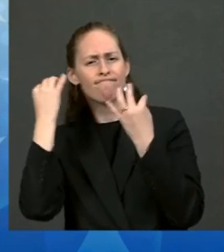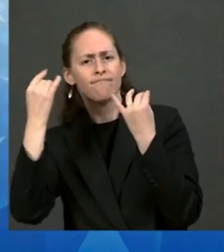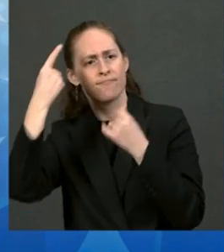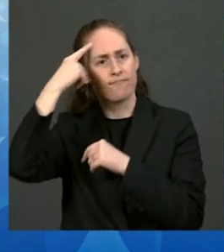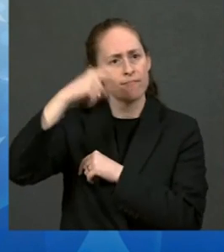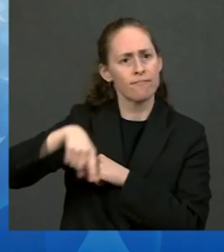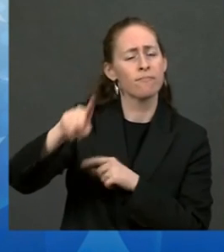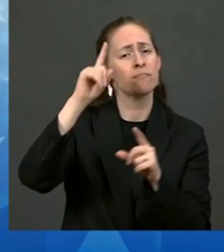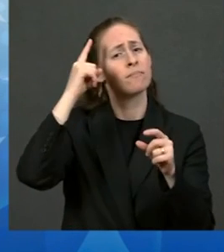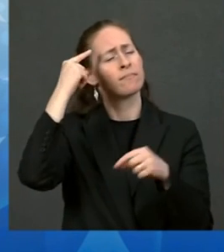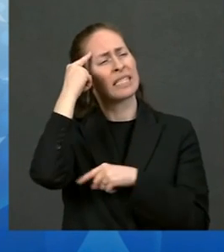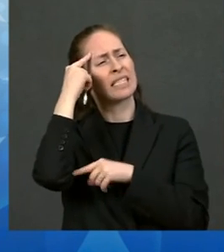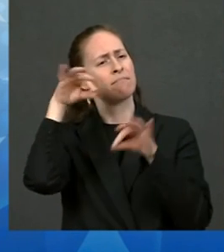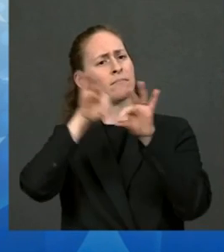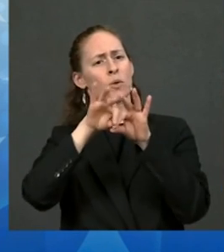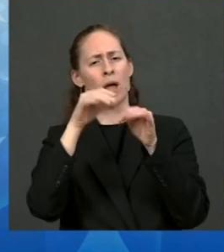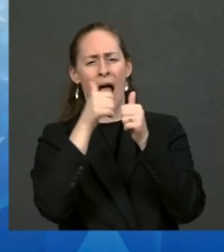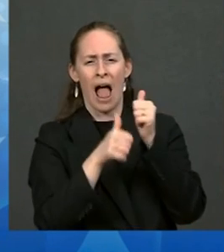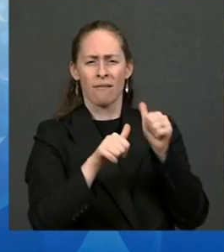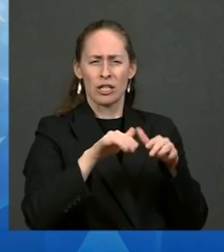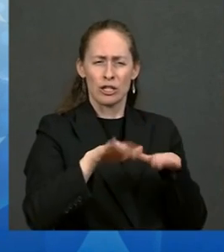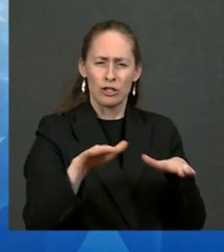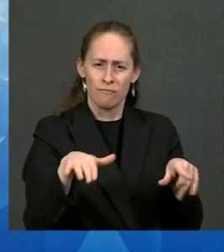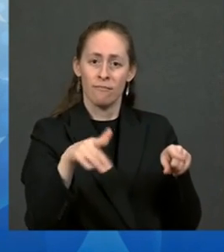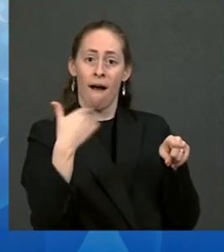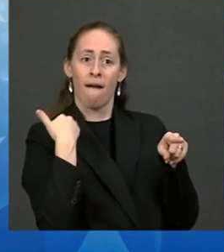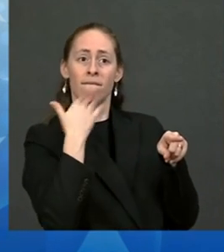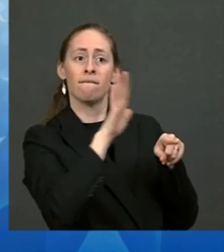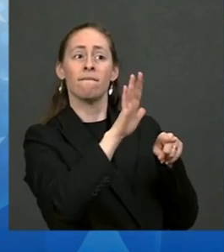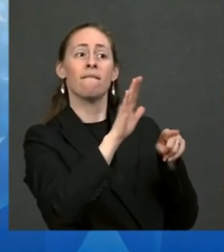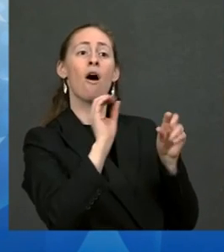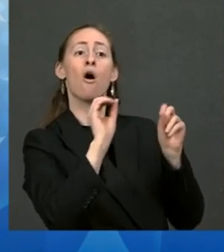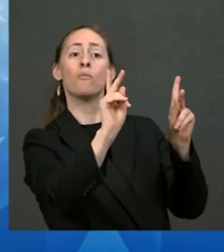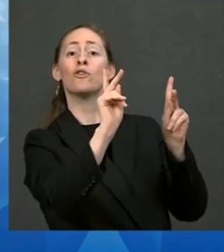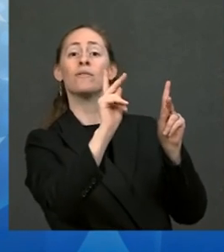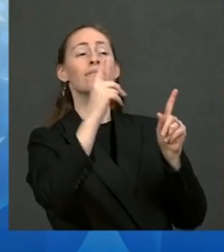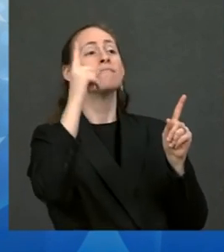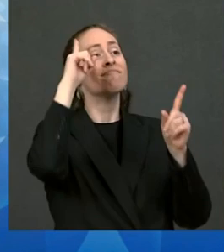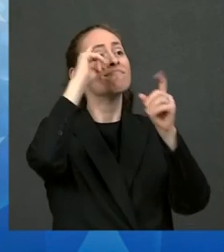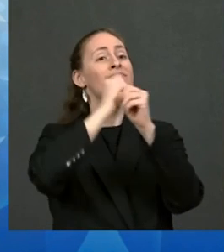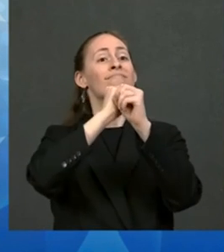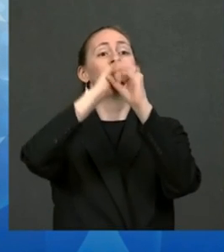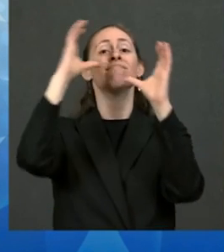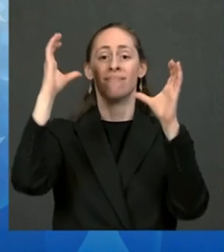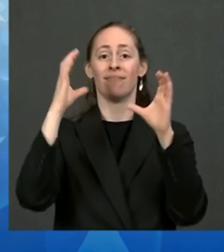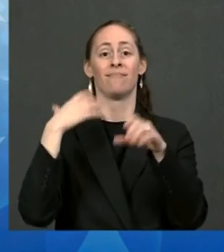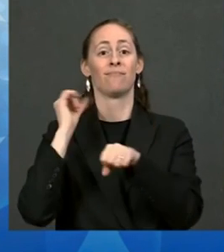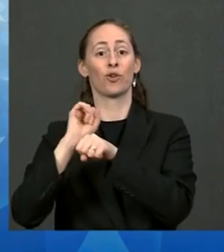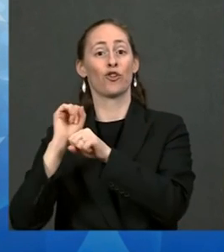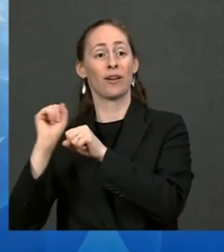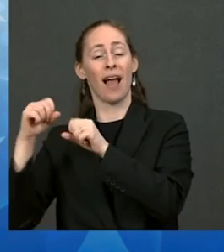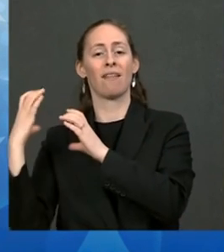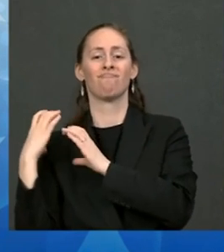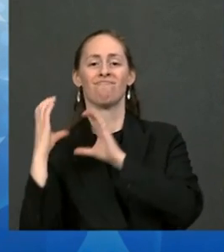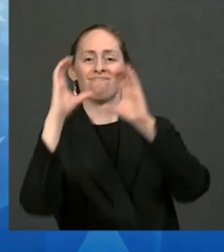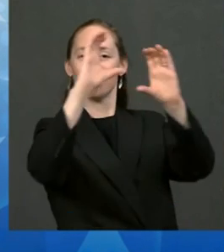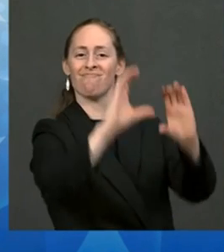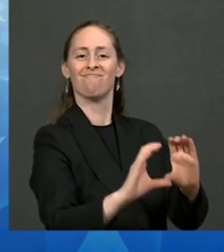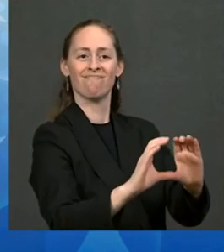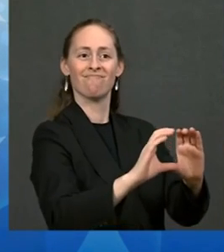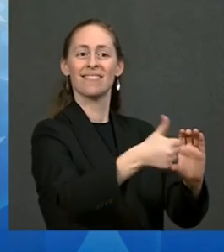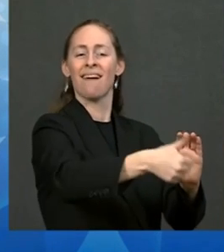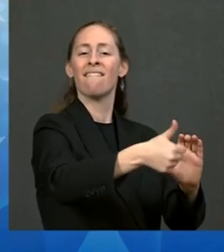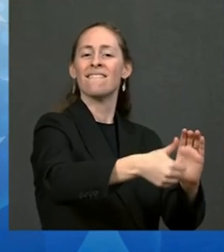dreams and one day stand on my shoulders to achieve even more of what is needed to help tribal